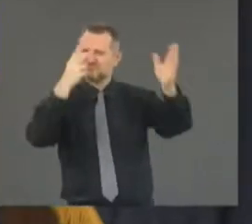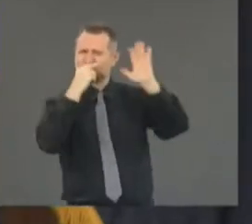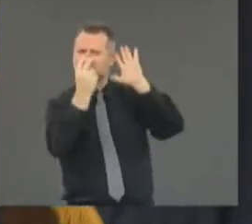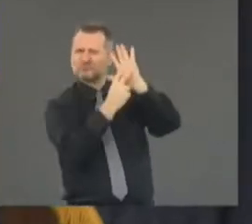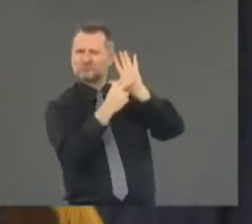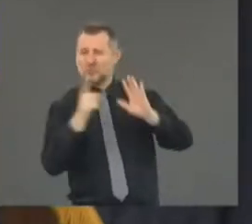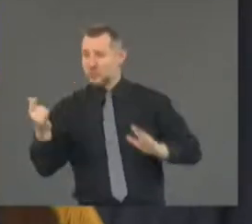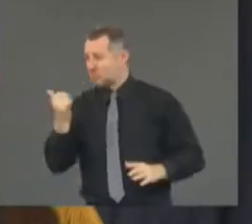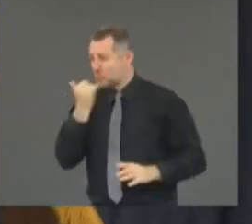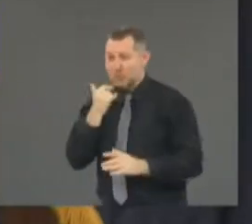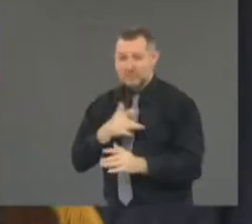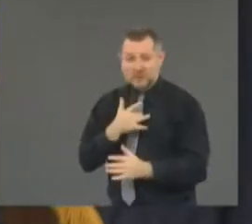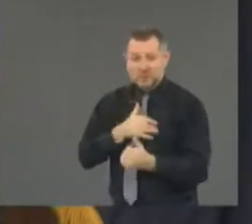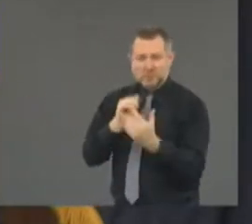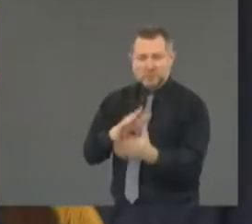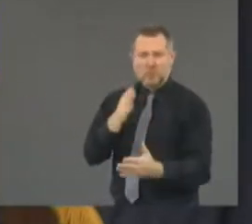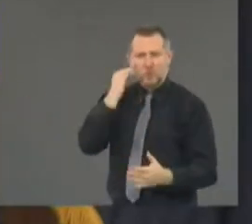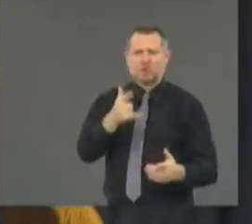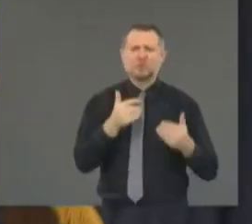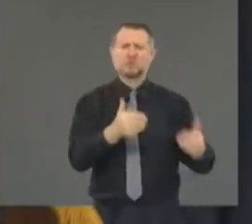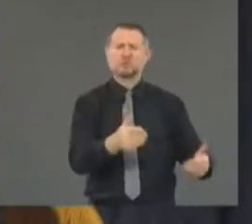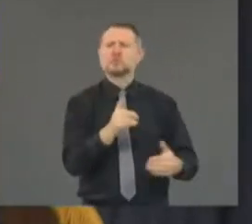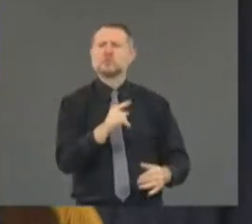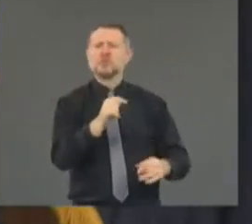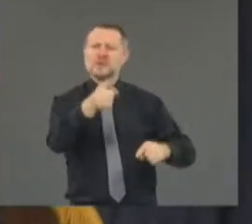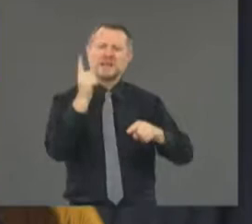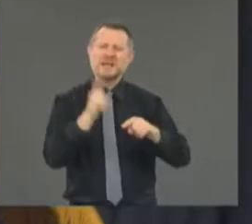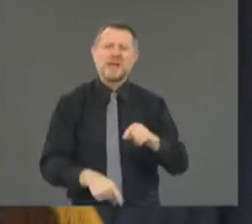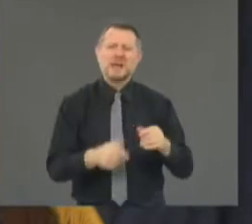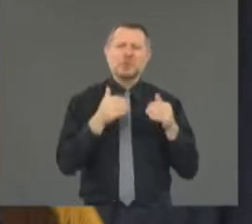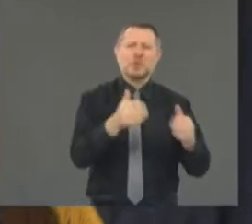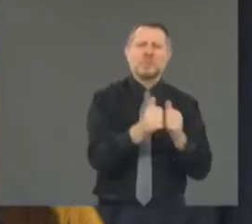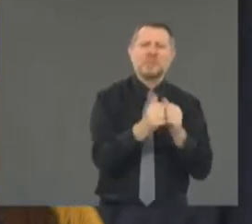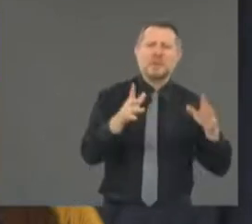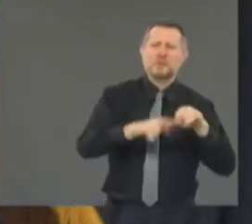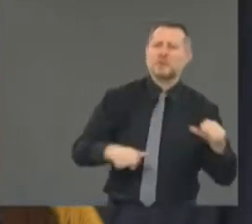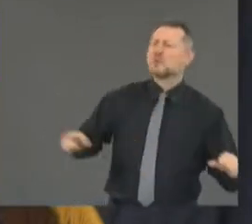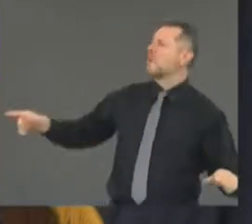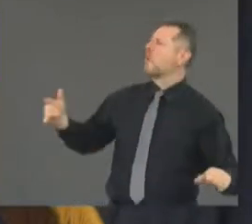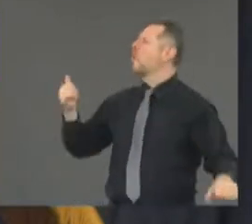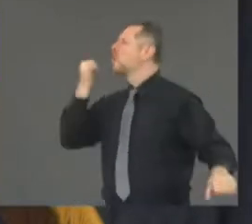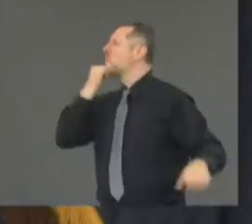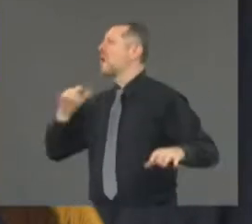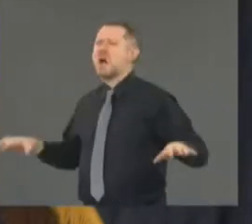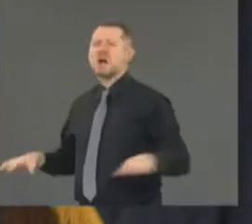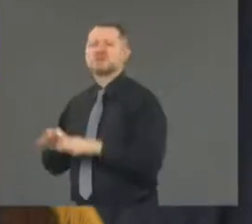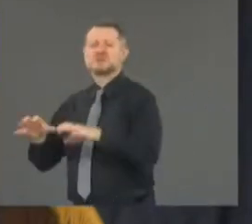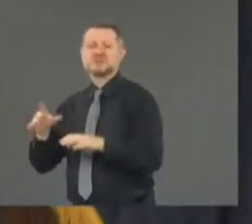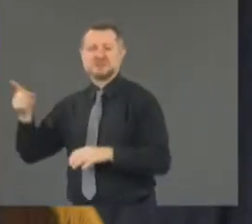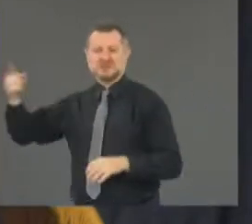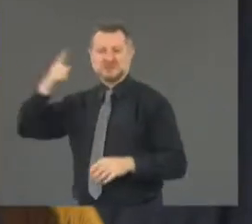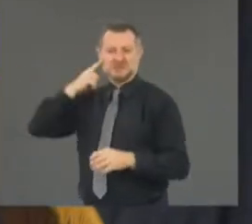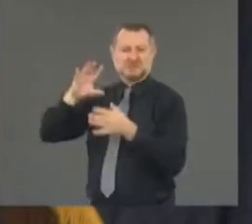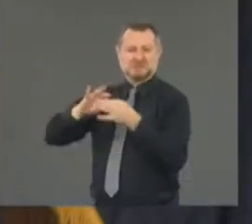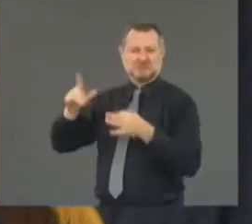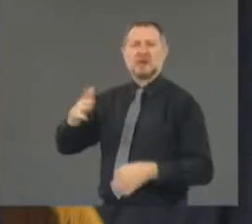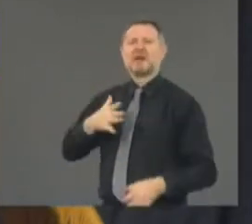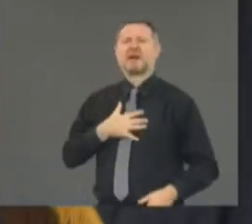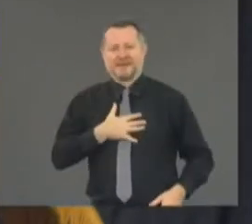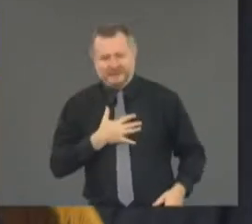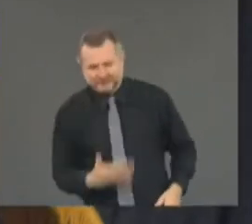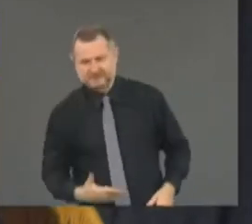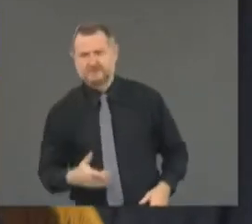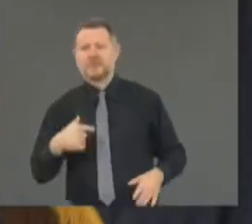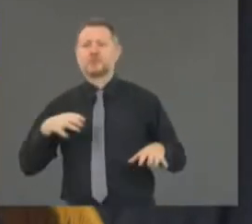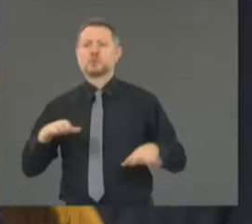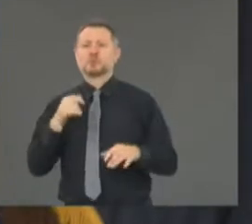can't do it and then say, I think it's wrong. So you just admitted that you did something that was wrong? Well,